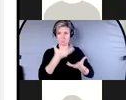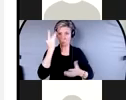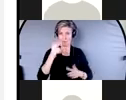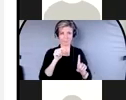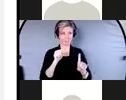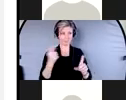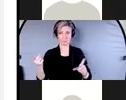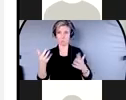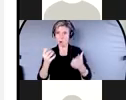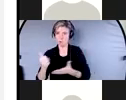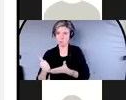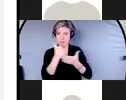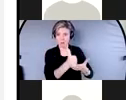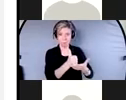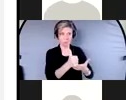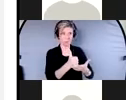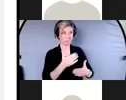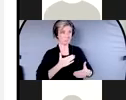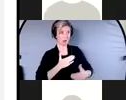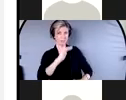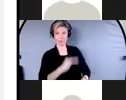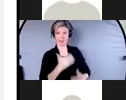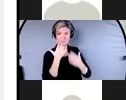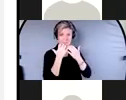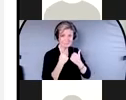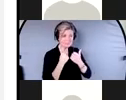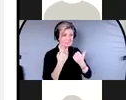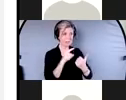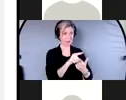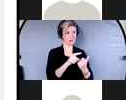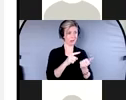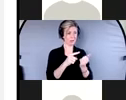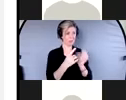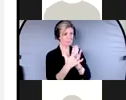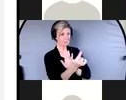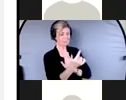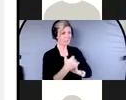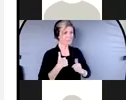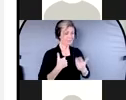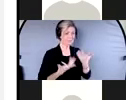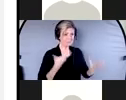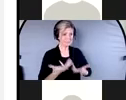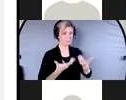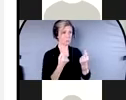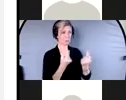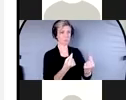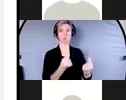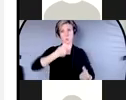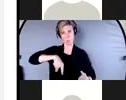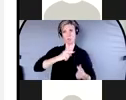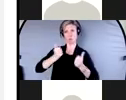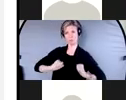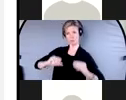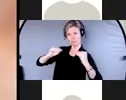doing the financial abuse to you. So one of the things that we try to do is educate people around how to become